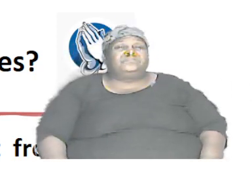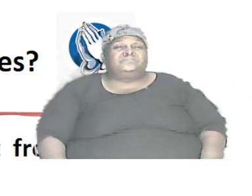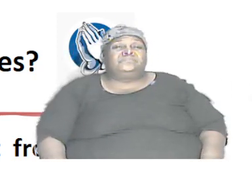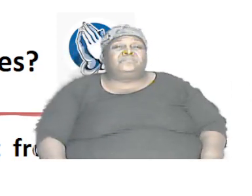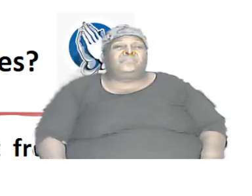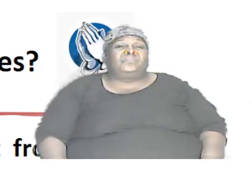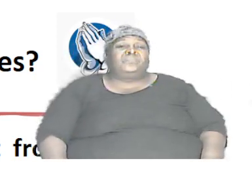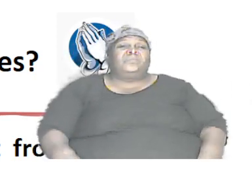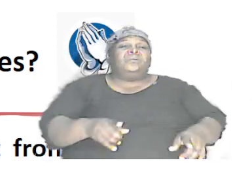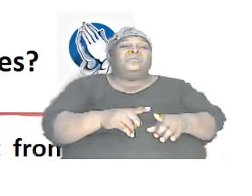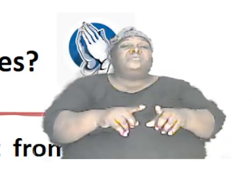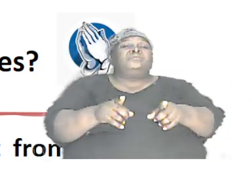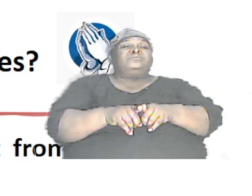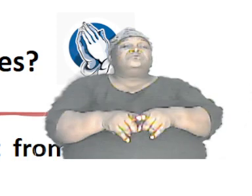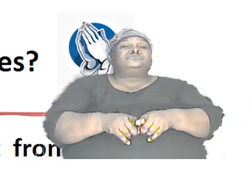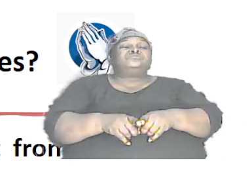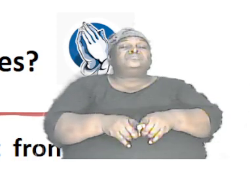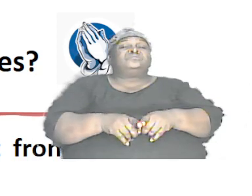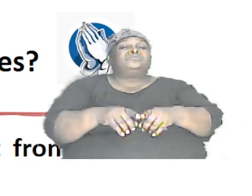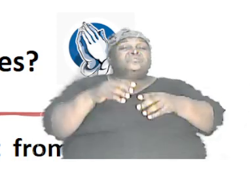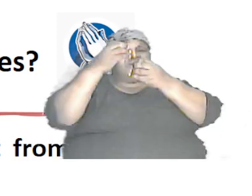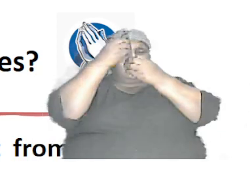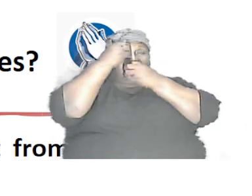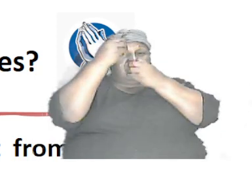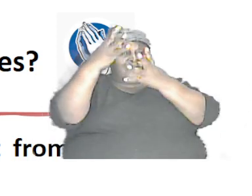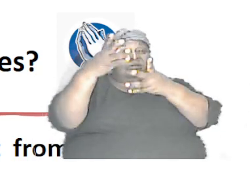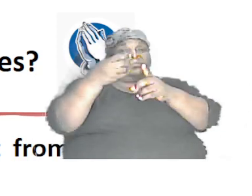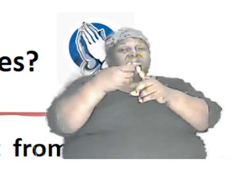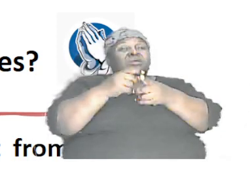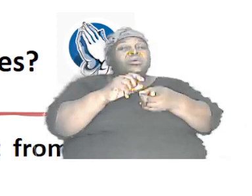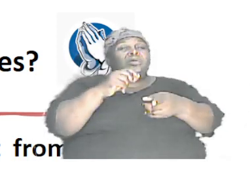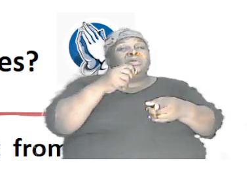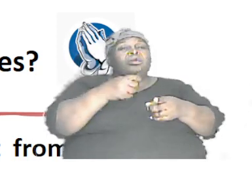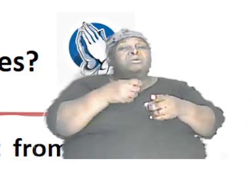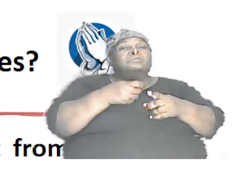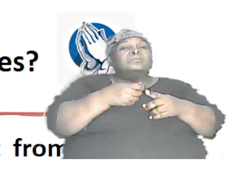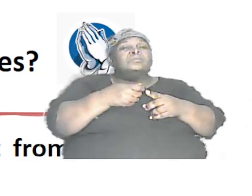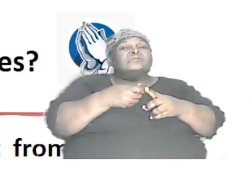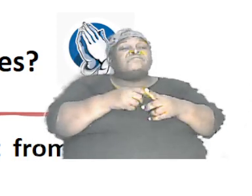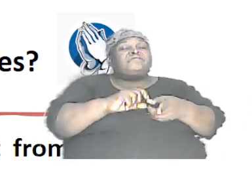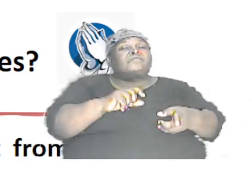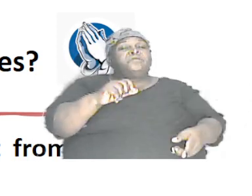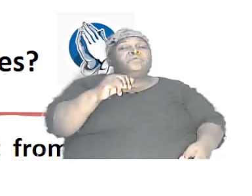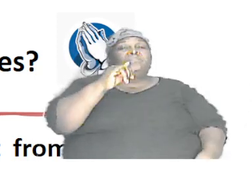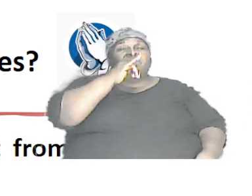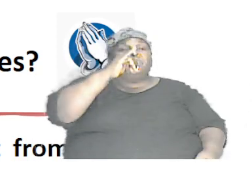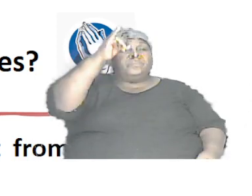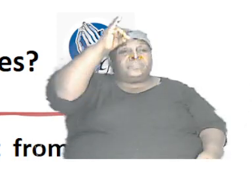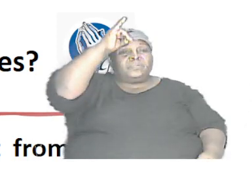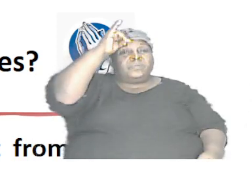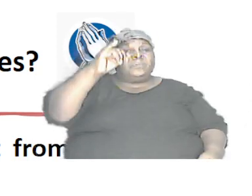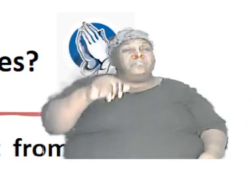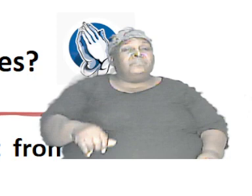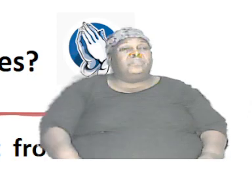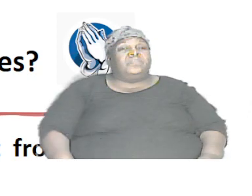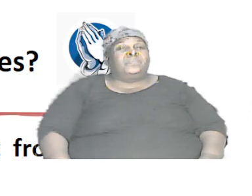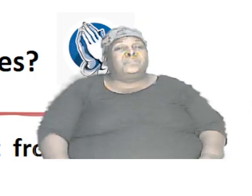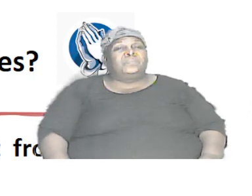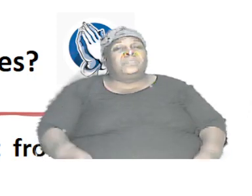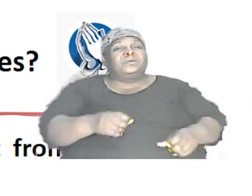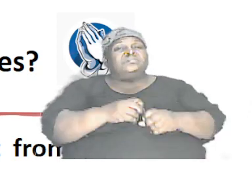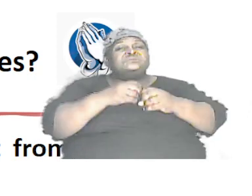But also notice that all the information that the child had came from the parents,